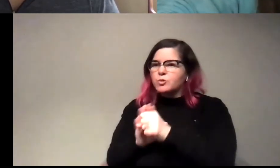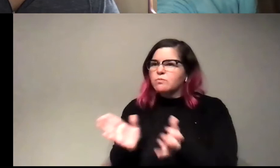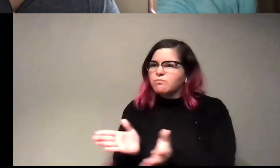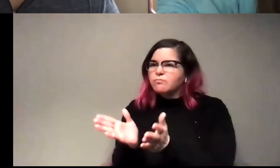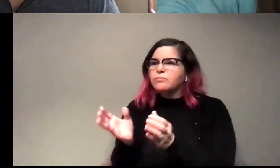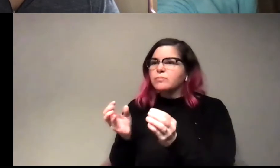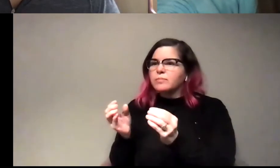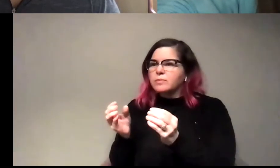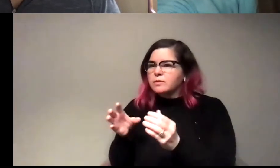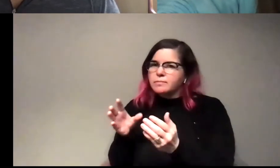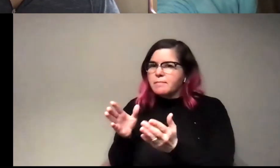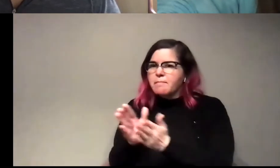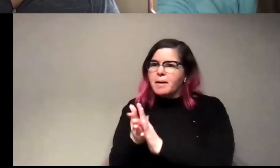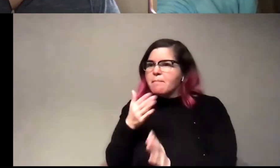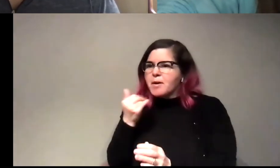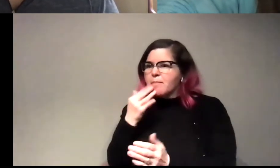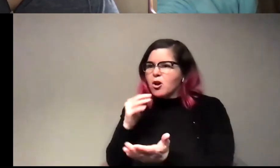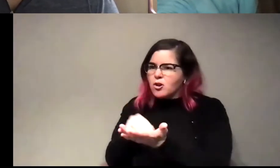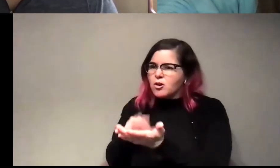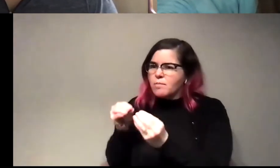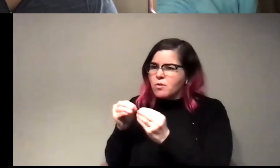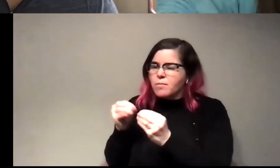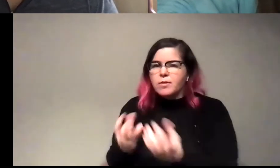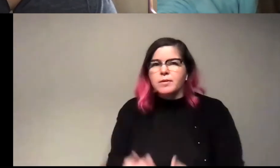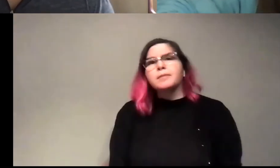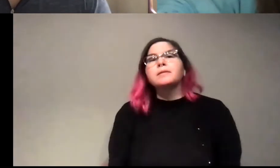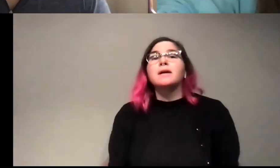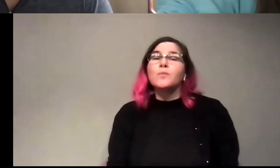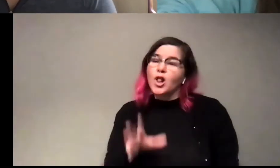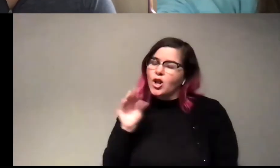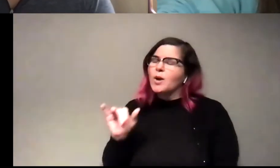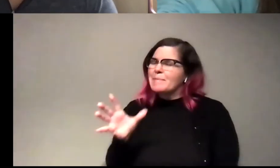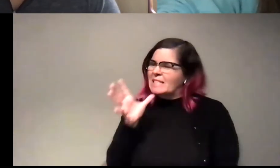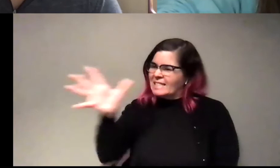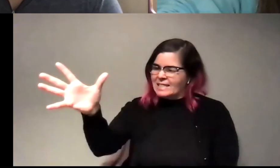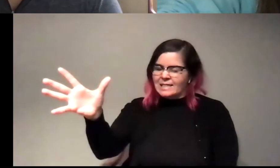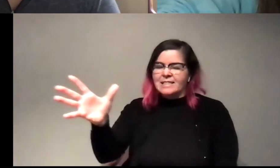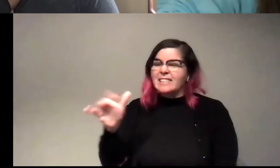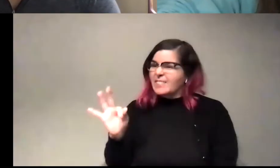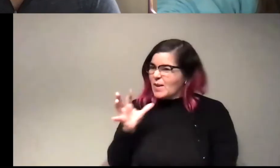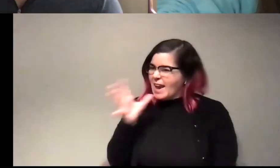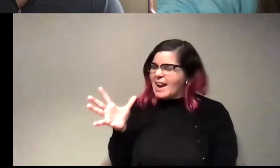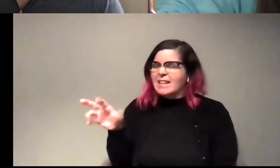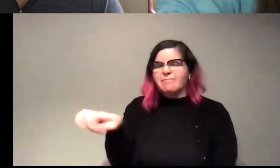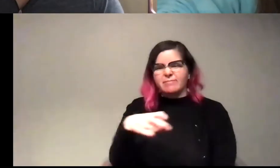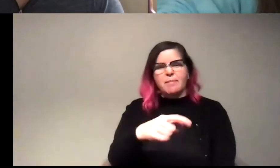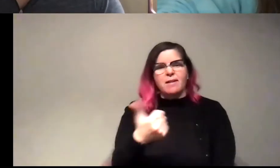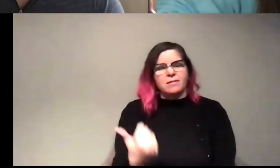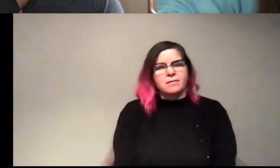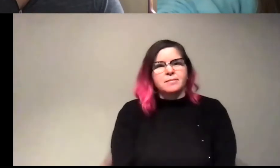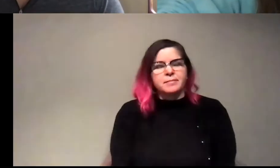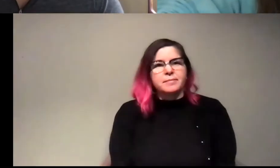it and you'll learn a lot. Uh, and you'll also learn if you hate it and if you hate it, don't do it, do something else. Um,